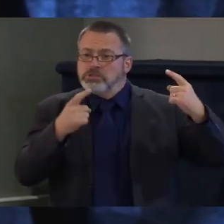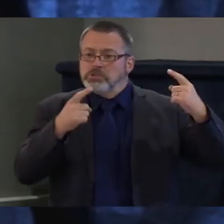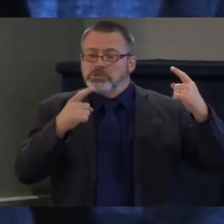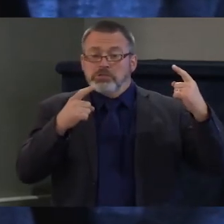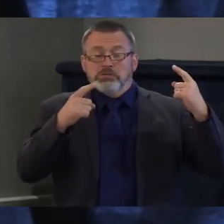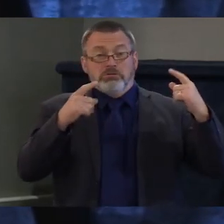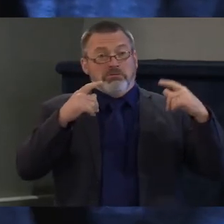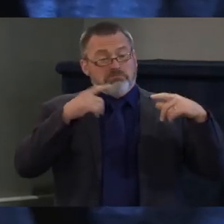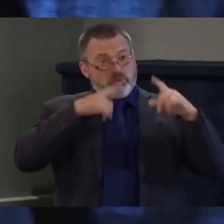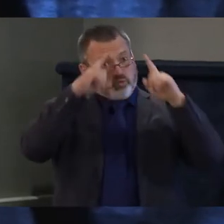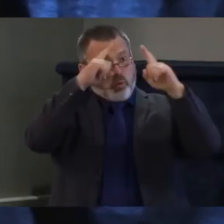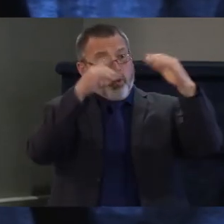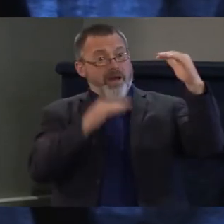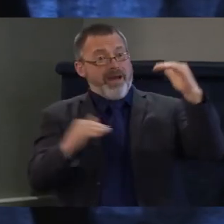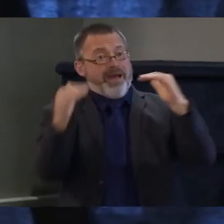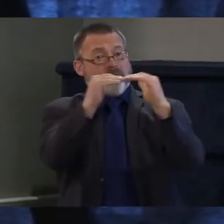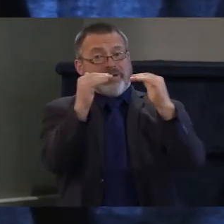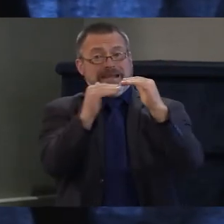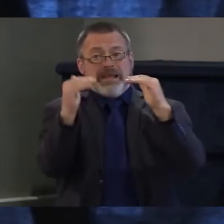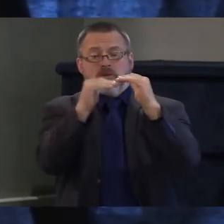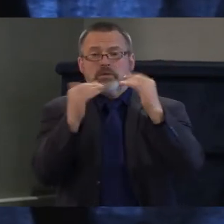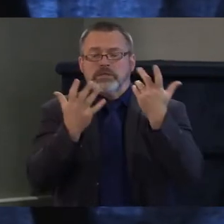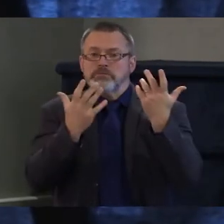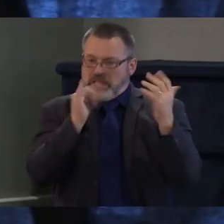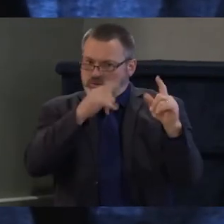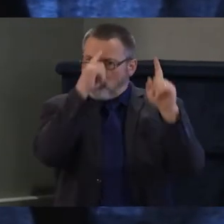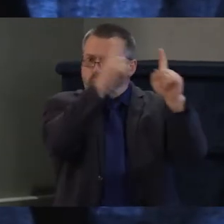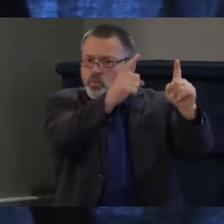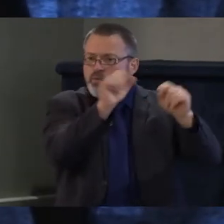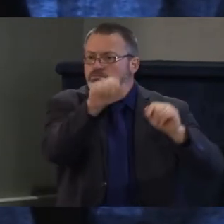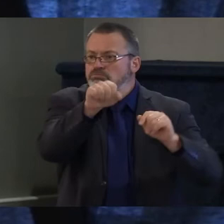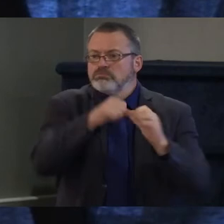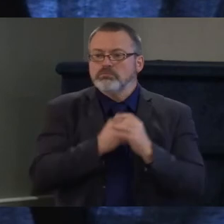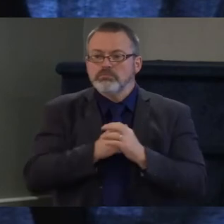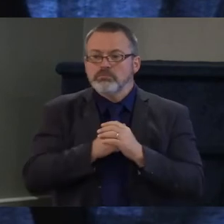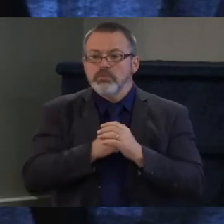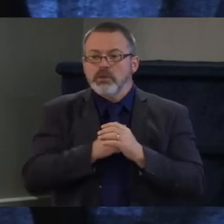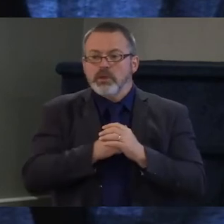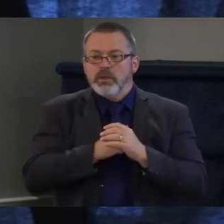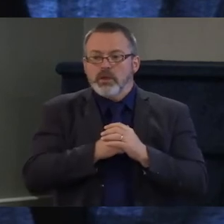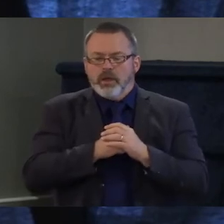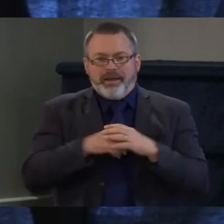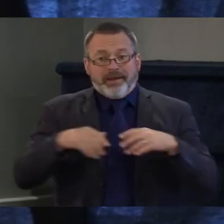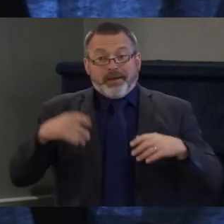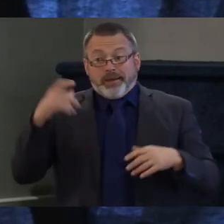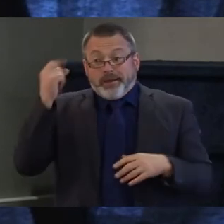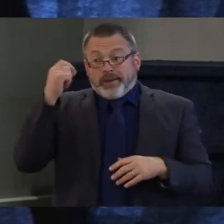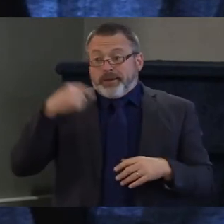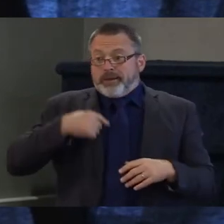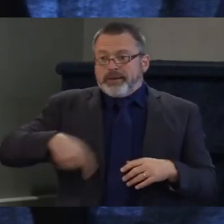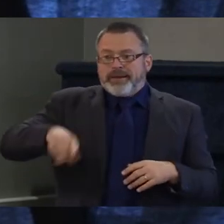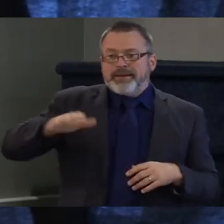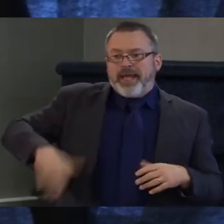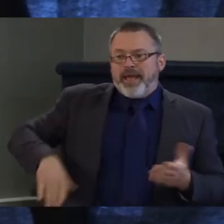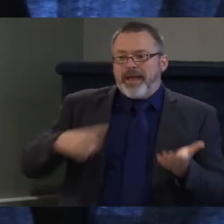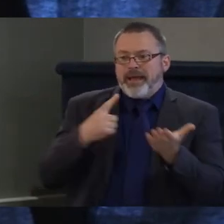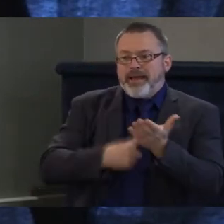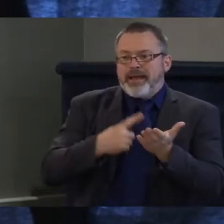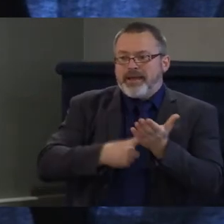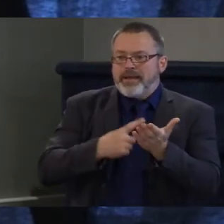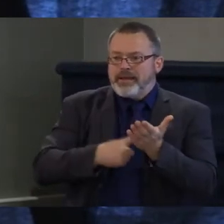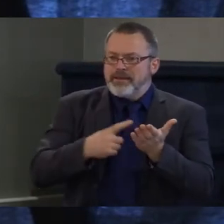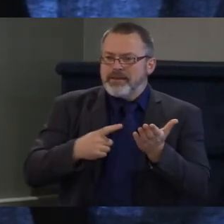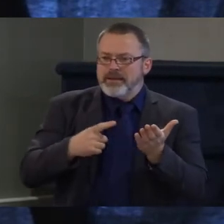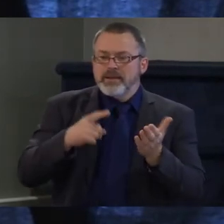that i will bring with me to congress and we haven't really talked today about the intersectionality of race and of